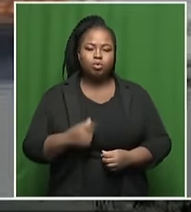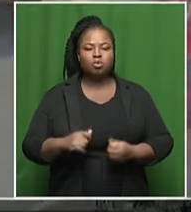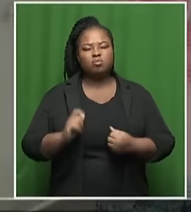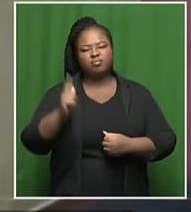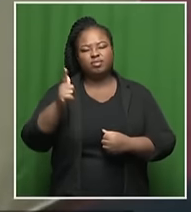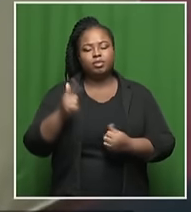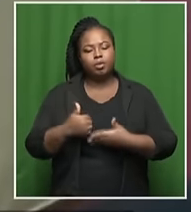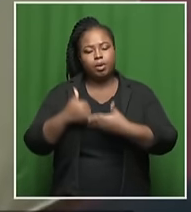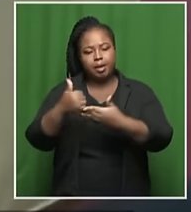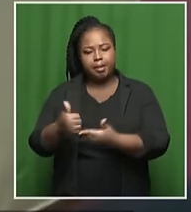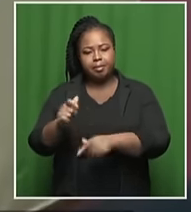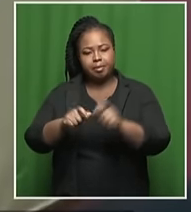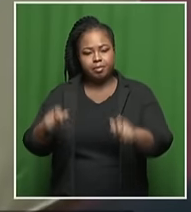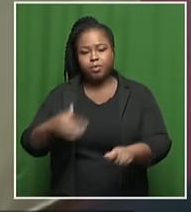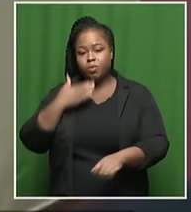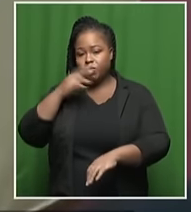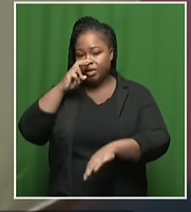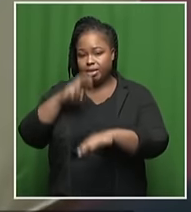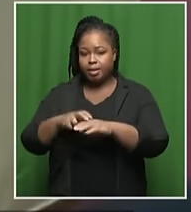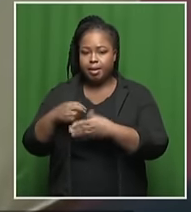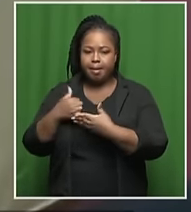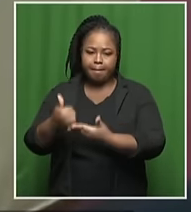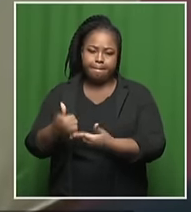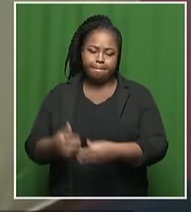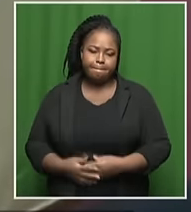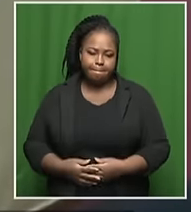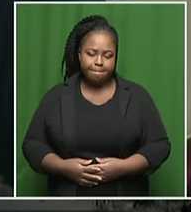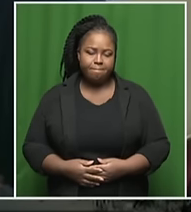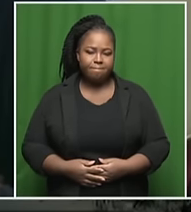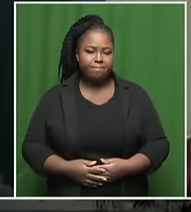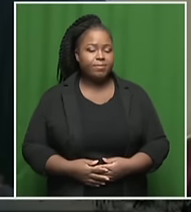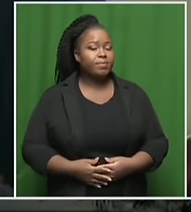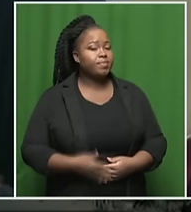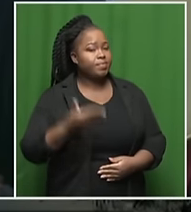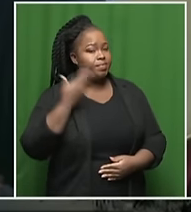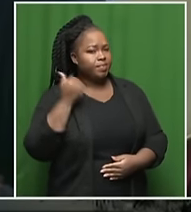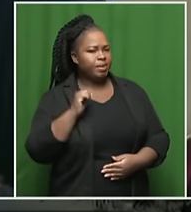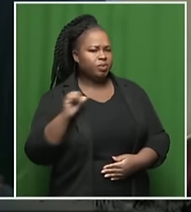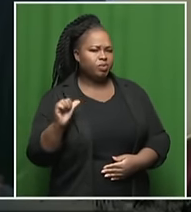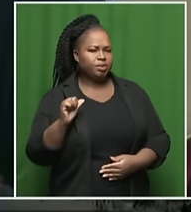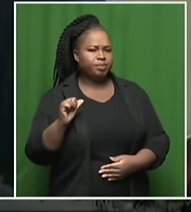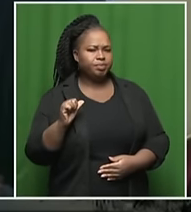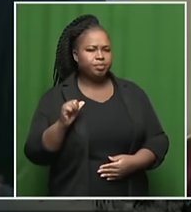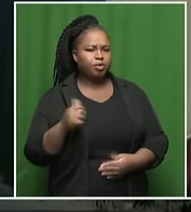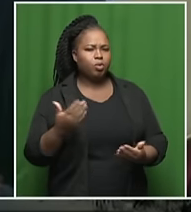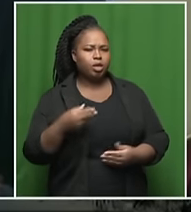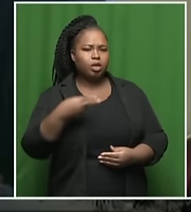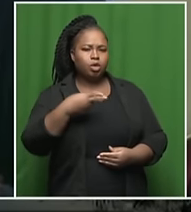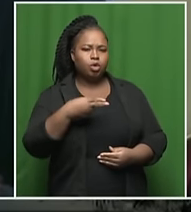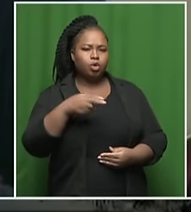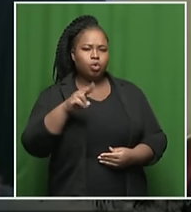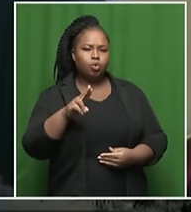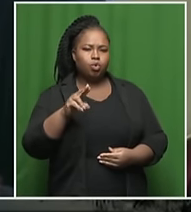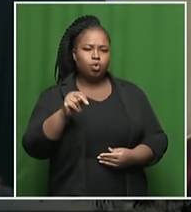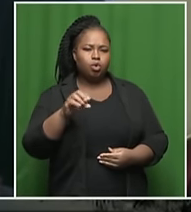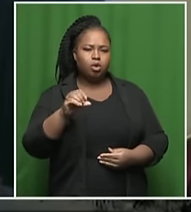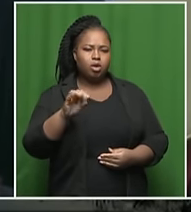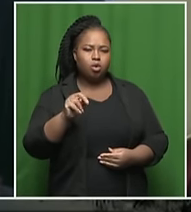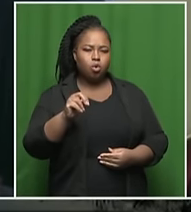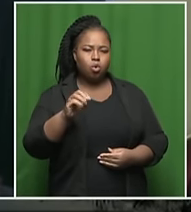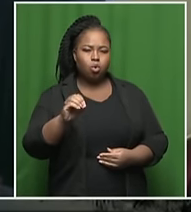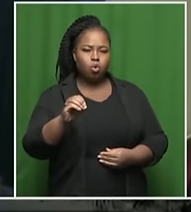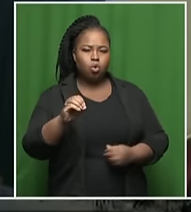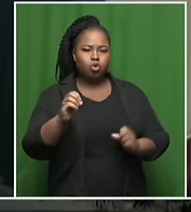assistance to the people that need it. We saw last week, Colin, around the Huguenot Tunnel, you know, just